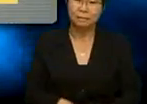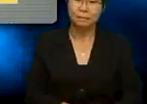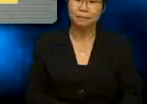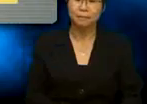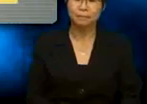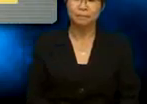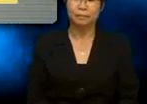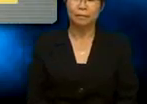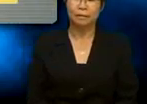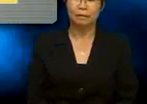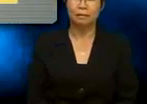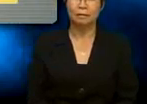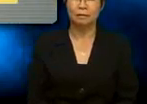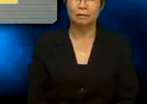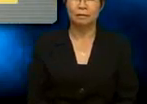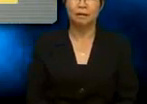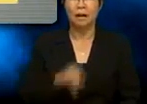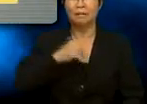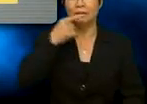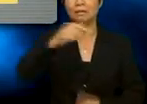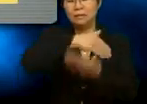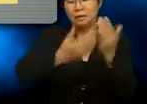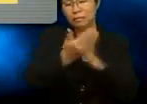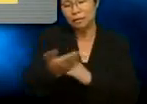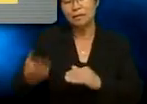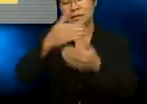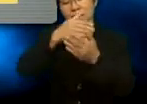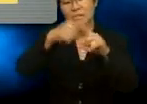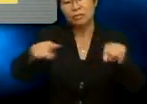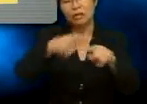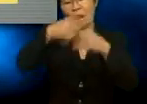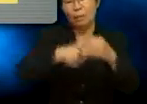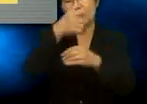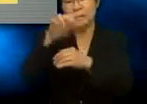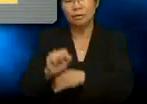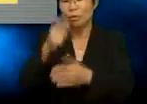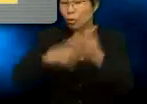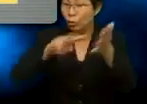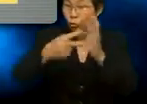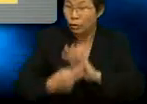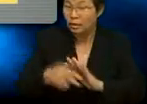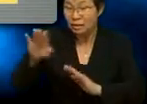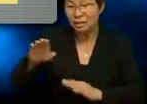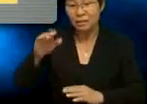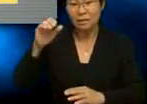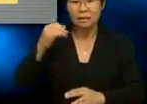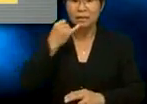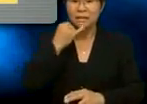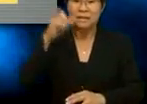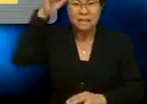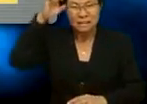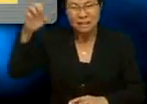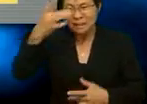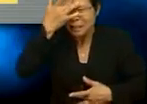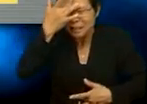I'll tell you there is something different about Gus. What do you mean? Is he ill? No. He speaks